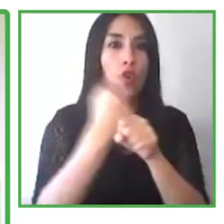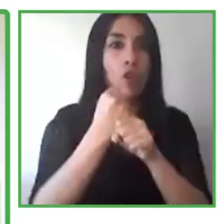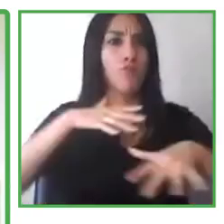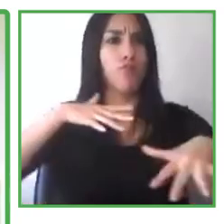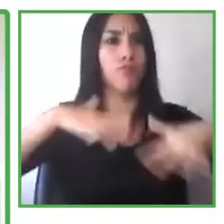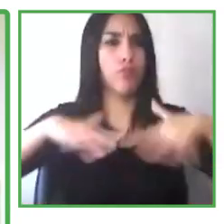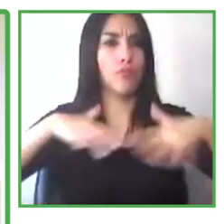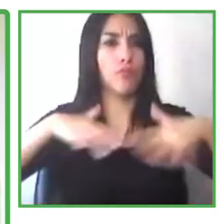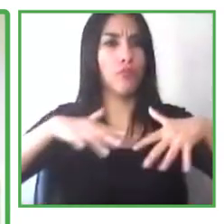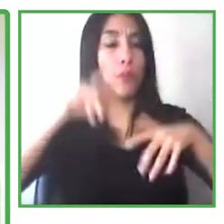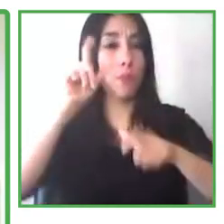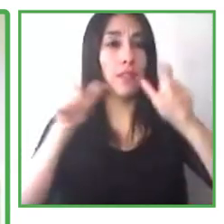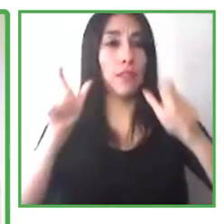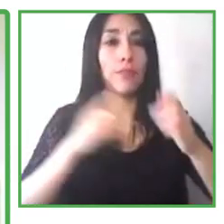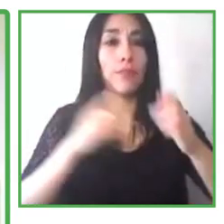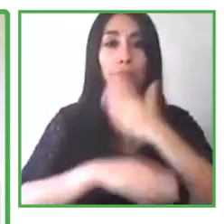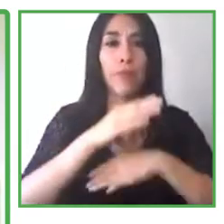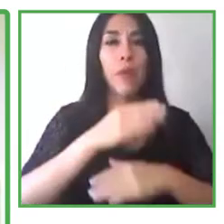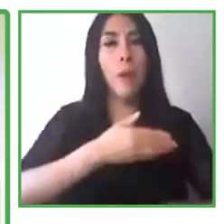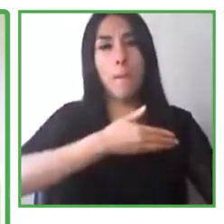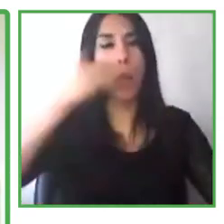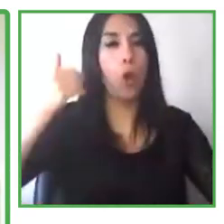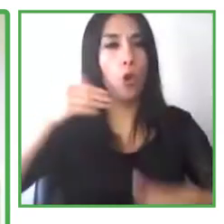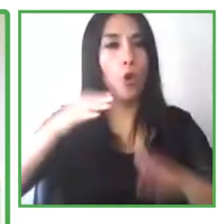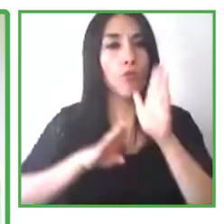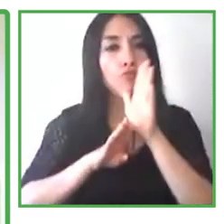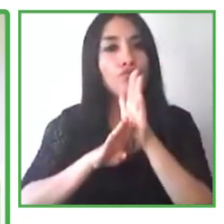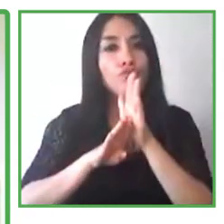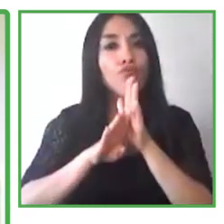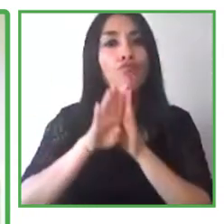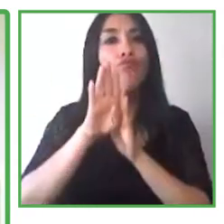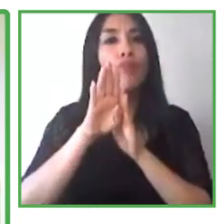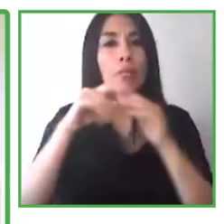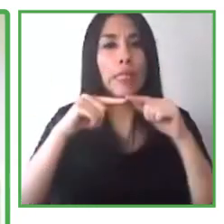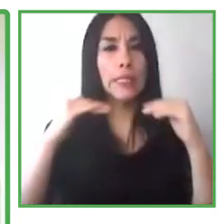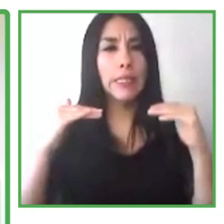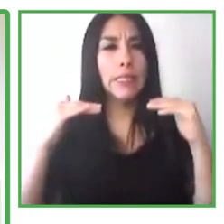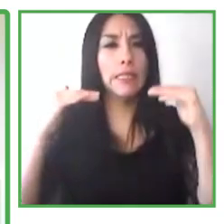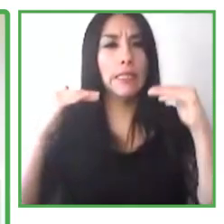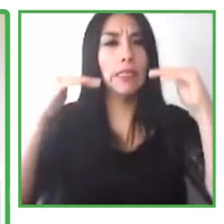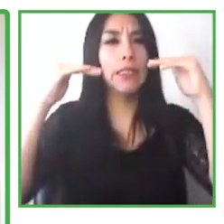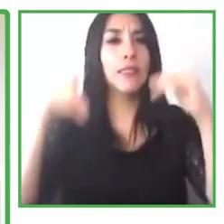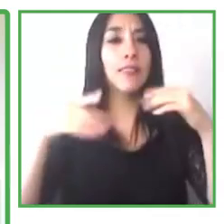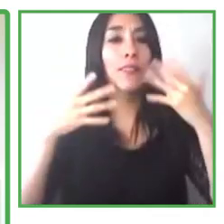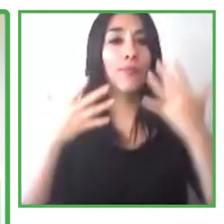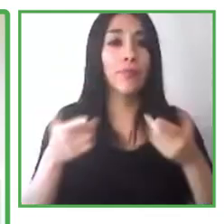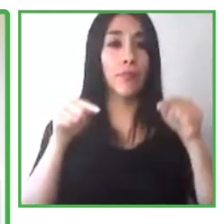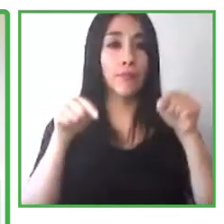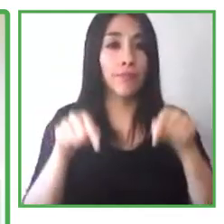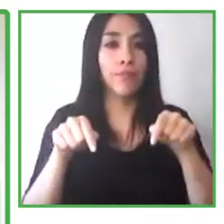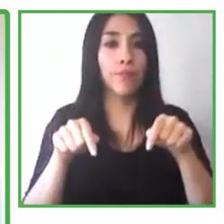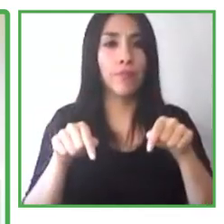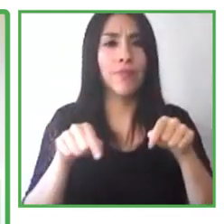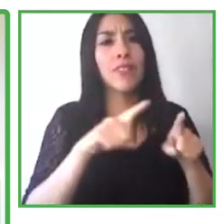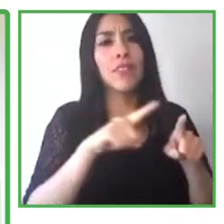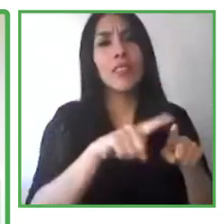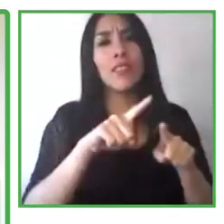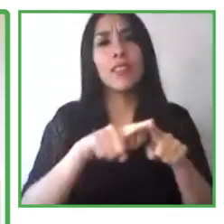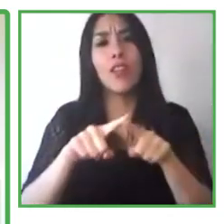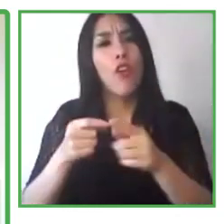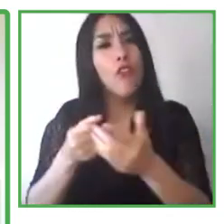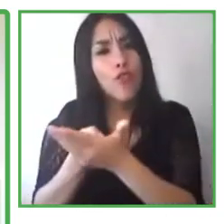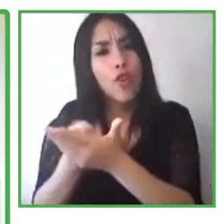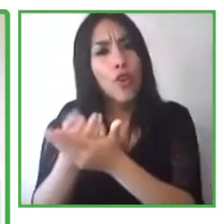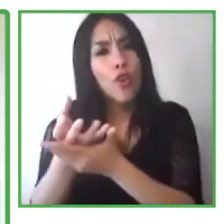training resources for recruiters, for interviewers, for hiring managers. We want to train and support these folks